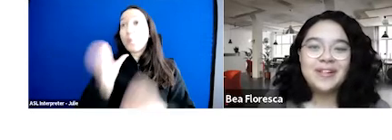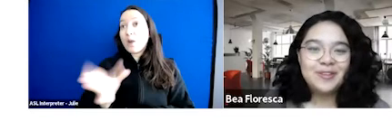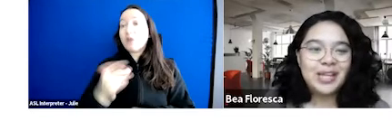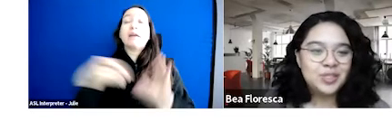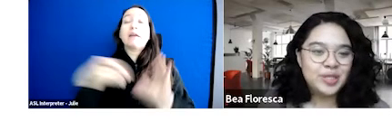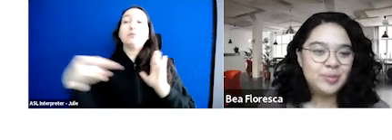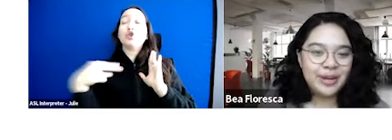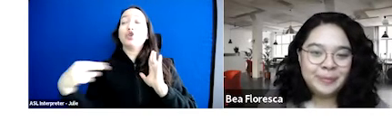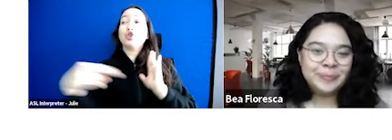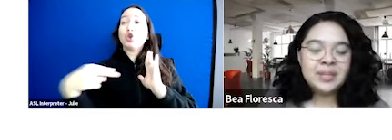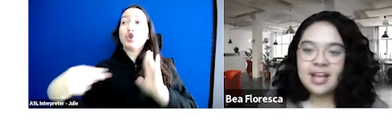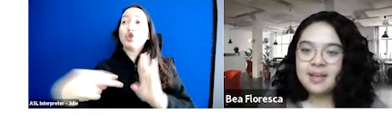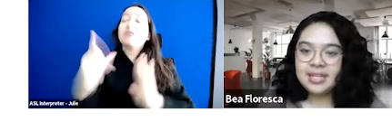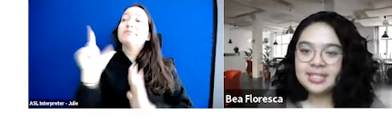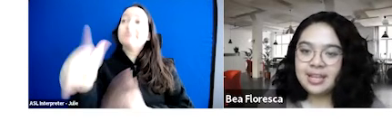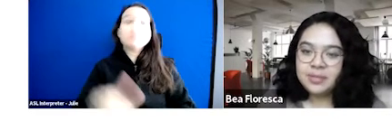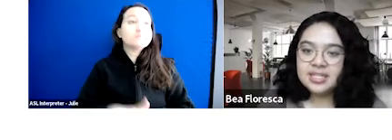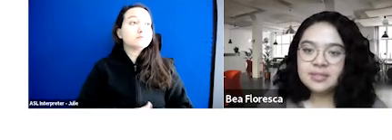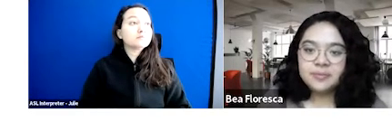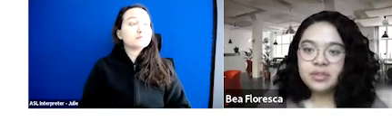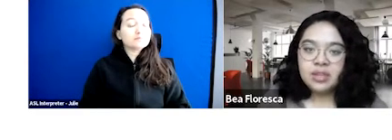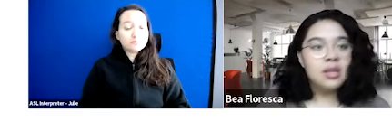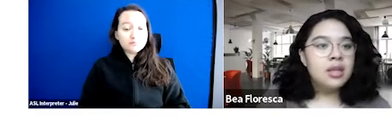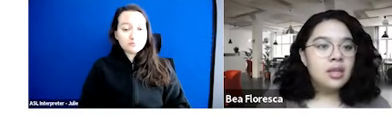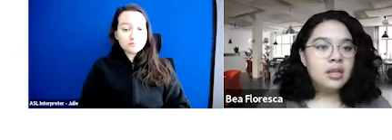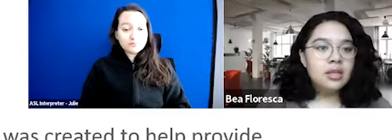reference as well, if you'd like to explore. Next slide, please.